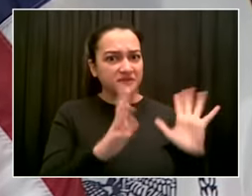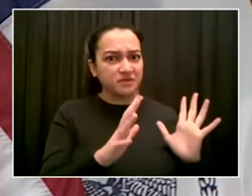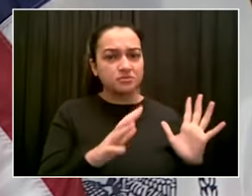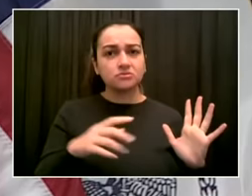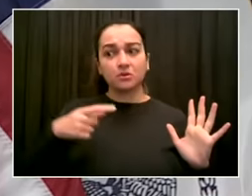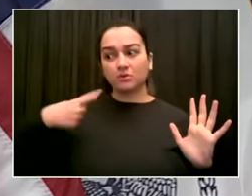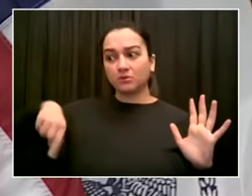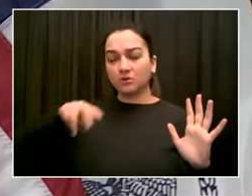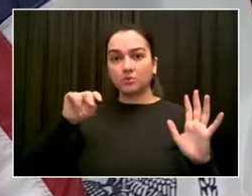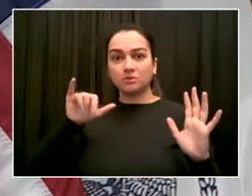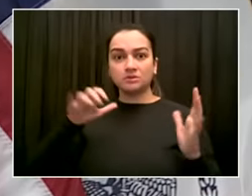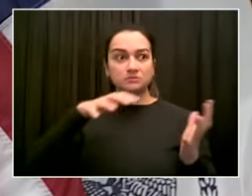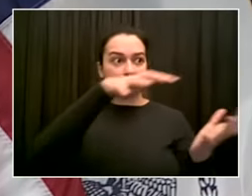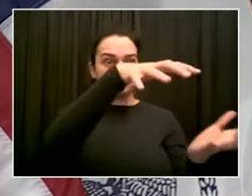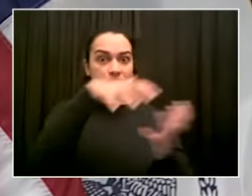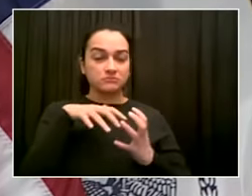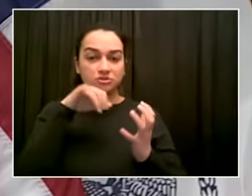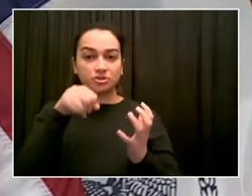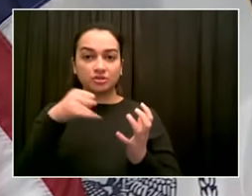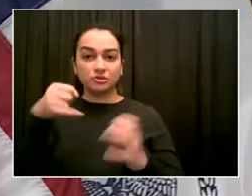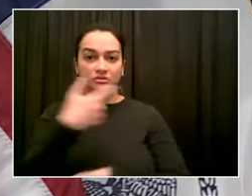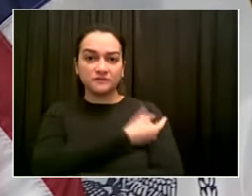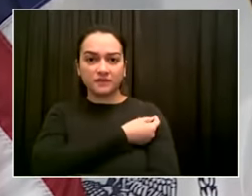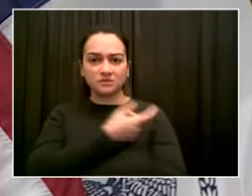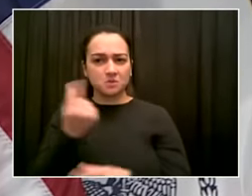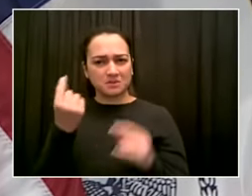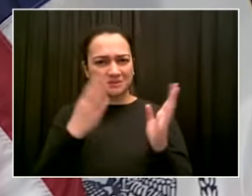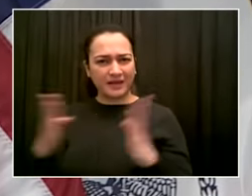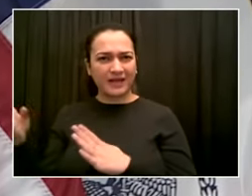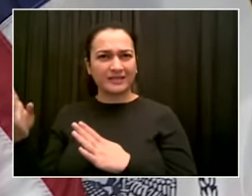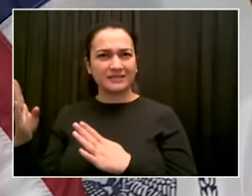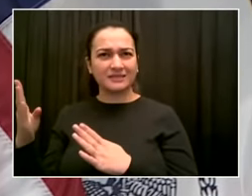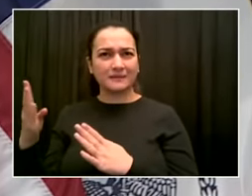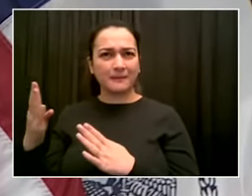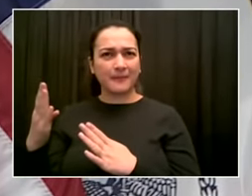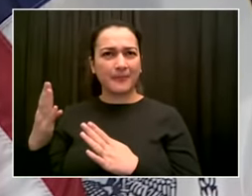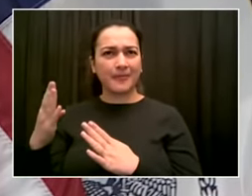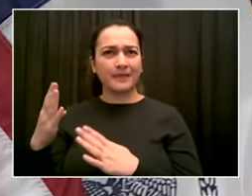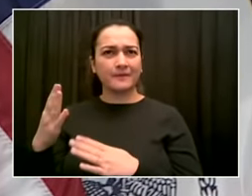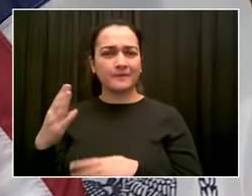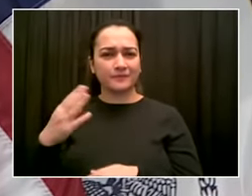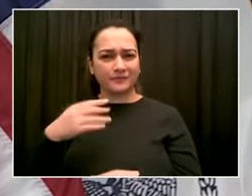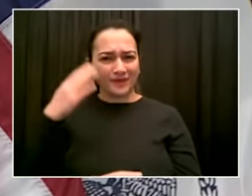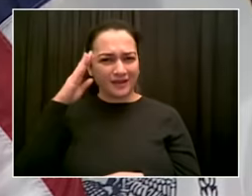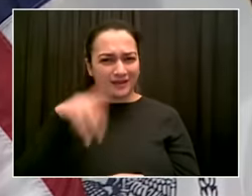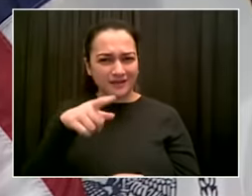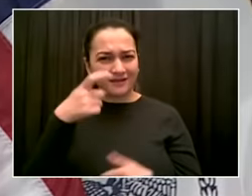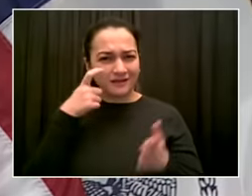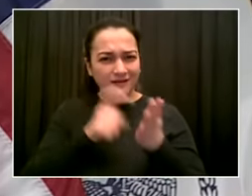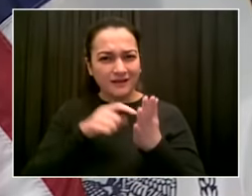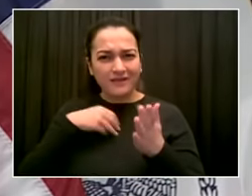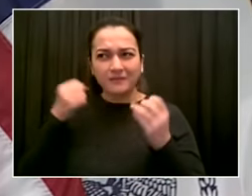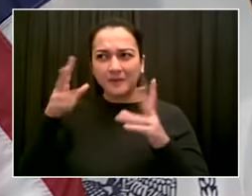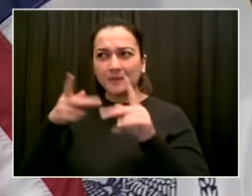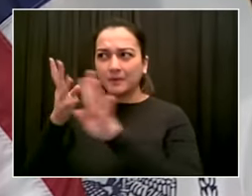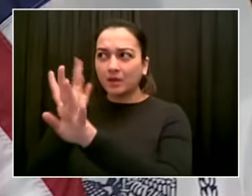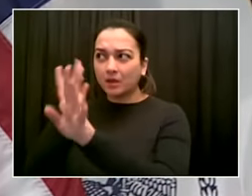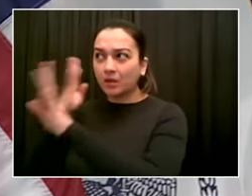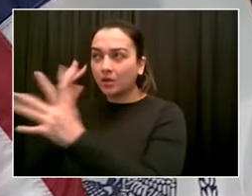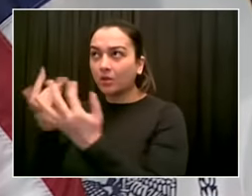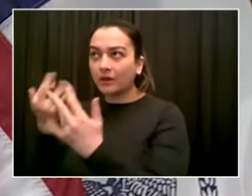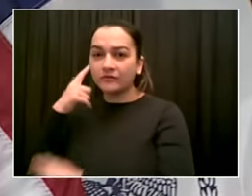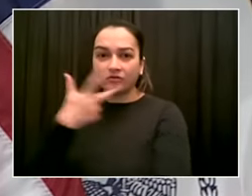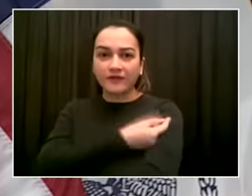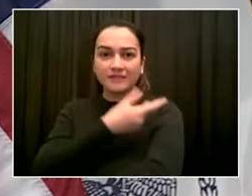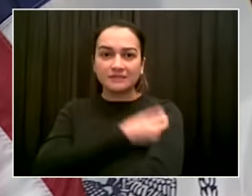long lines and had any thoughts on that happening at the state site. Yeah, I don't know about the specifics of those long lines. I'll